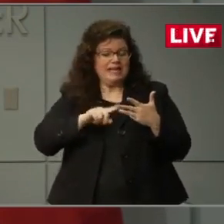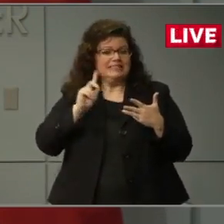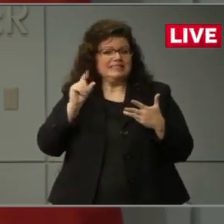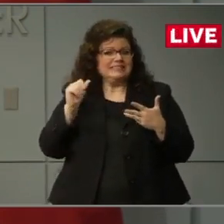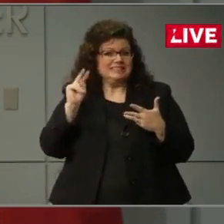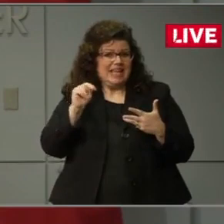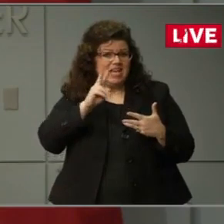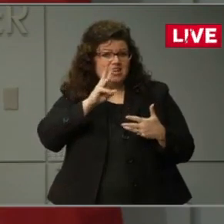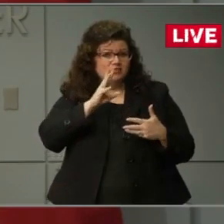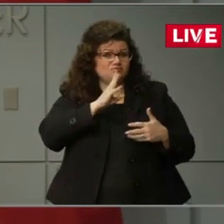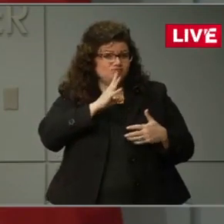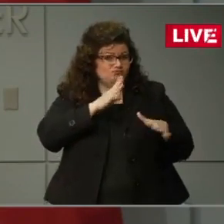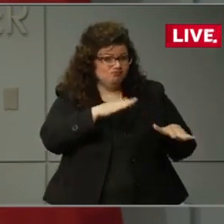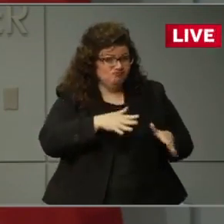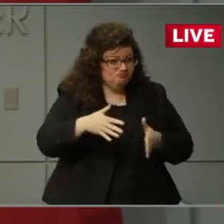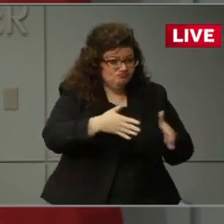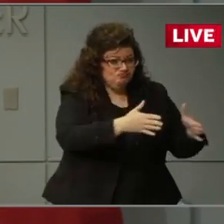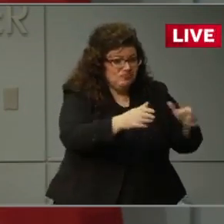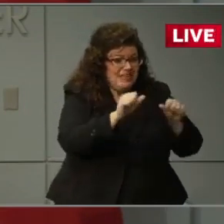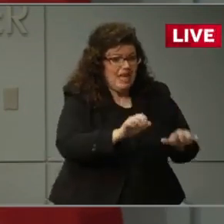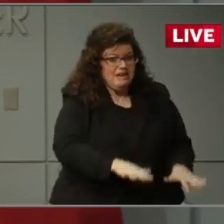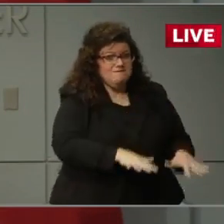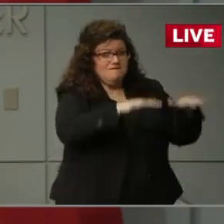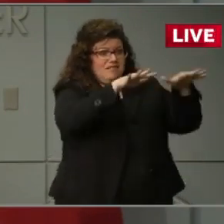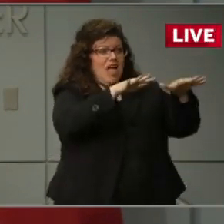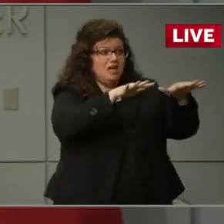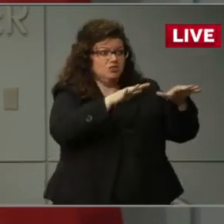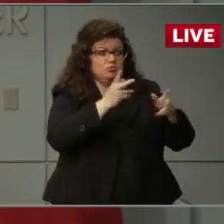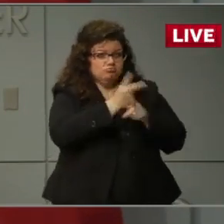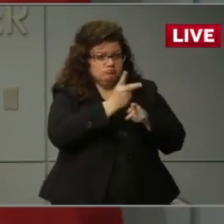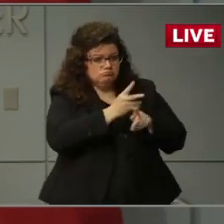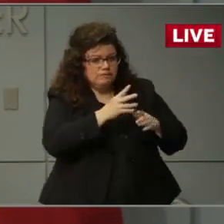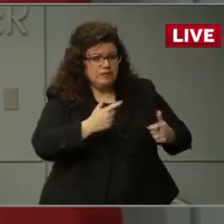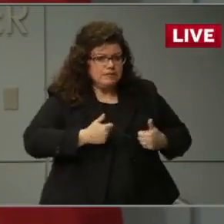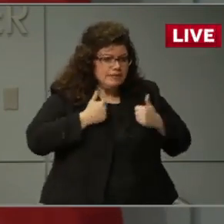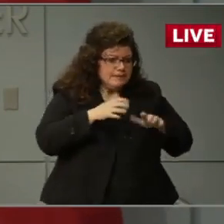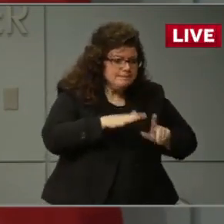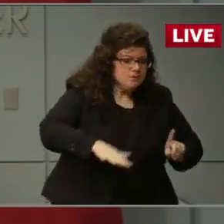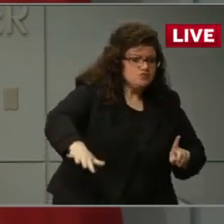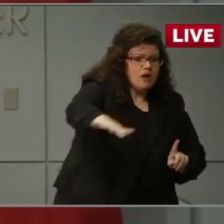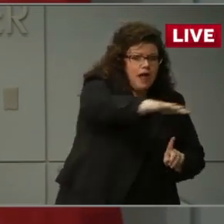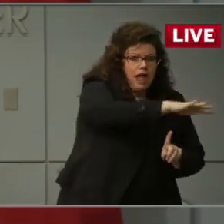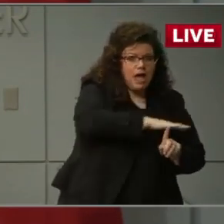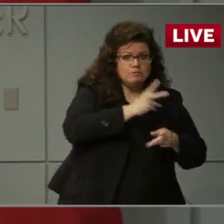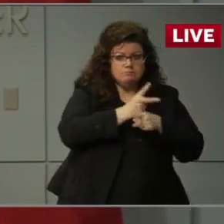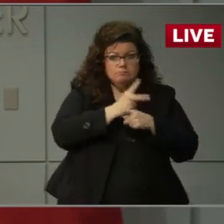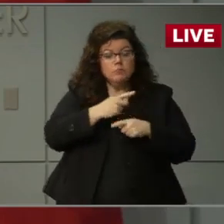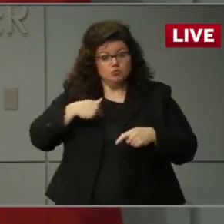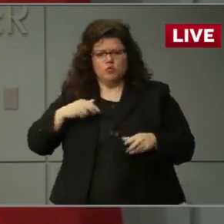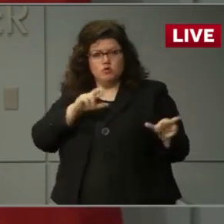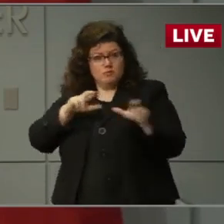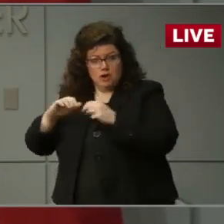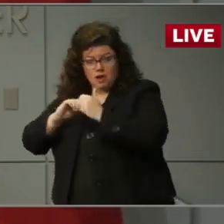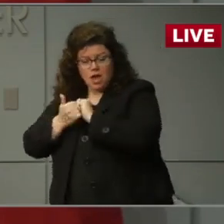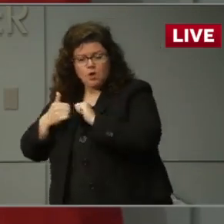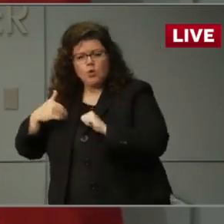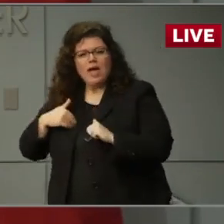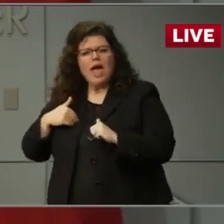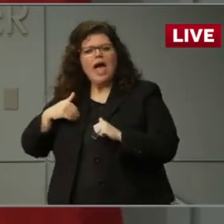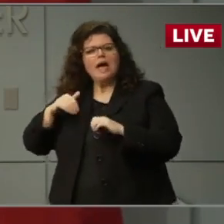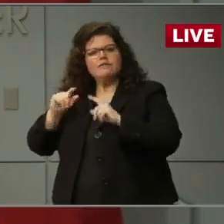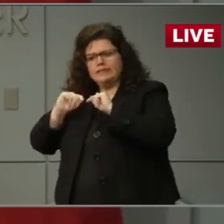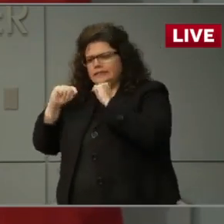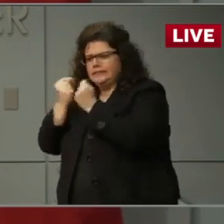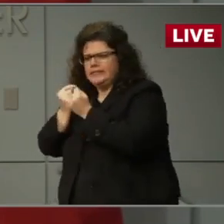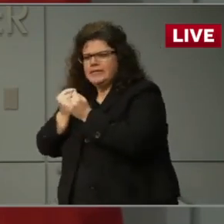evaluate potential impacts to their communities, and we've placed two Type 3 Swiftwater Rescue teams